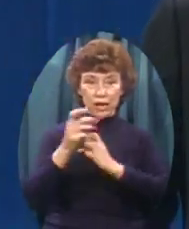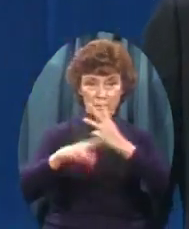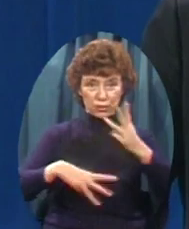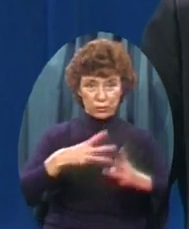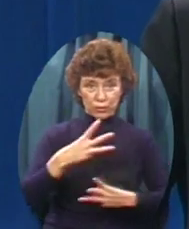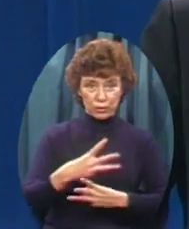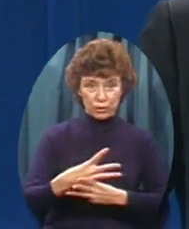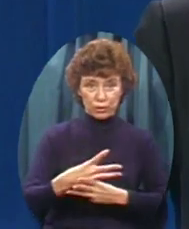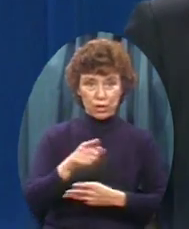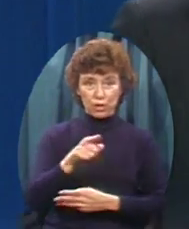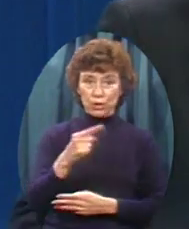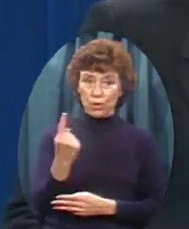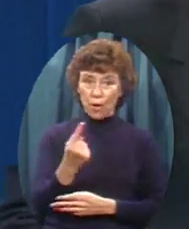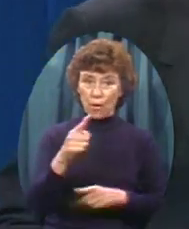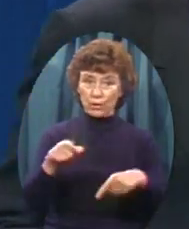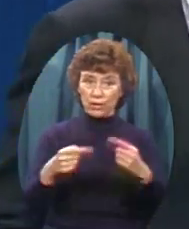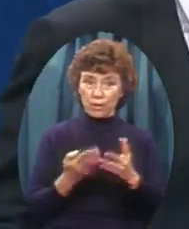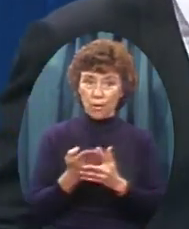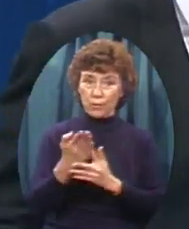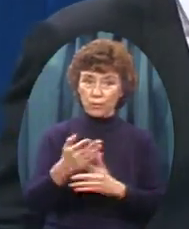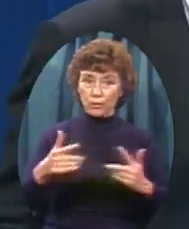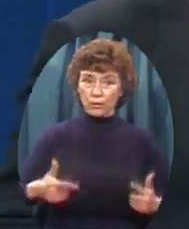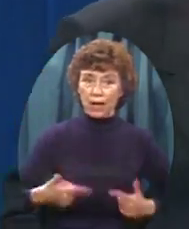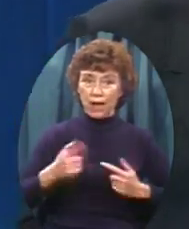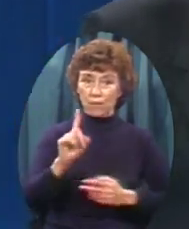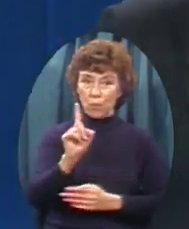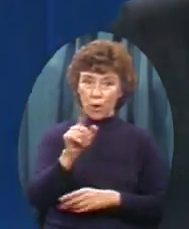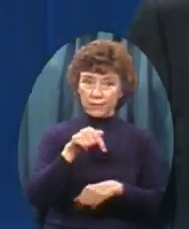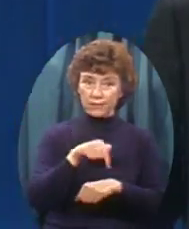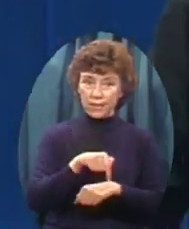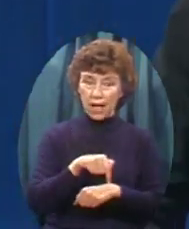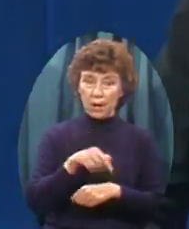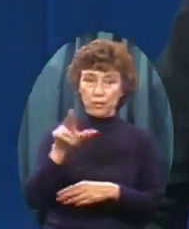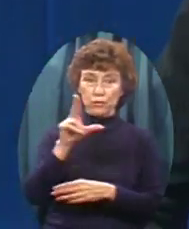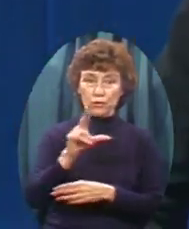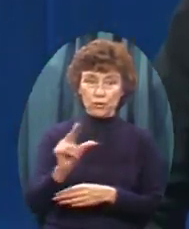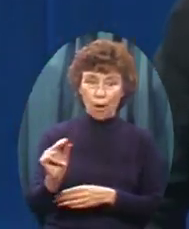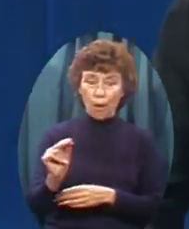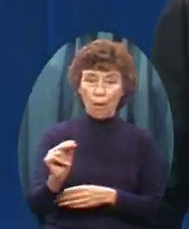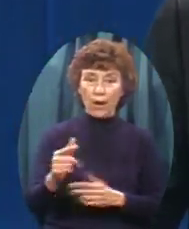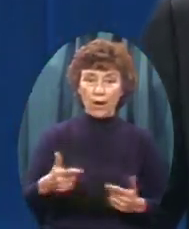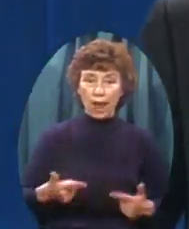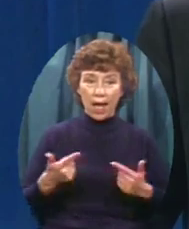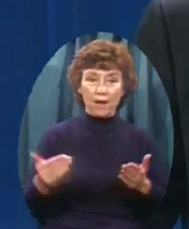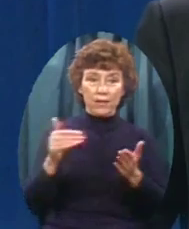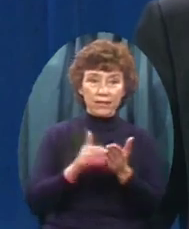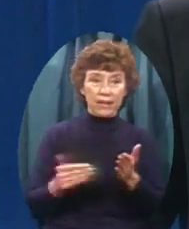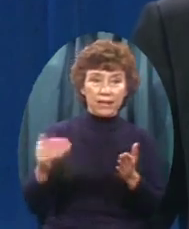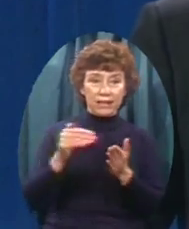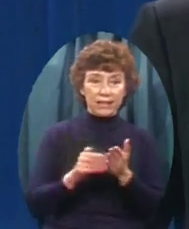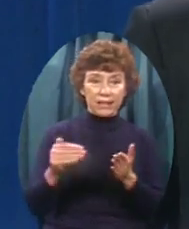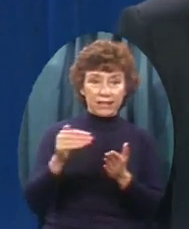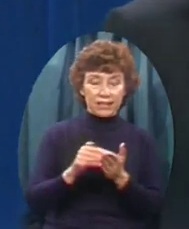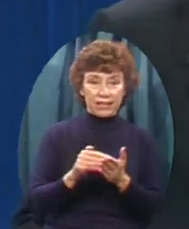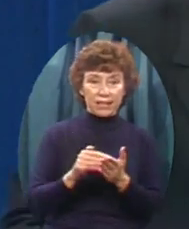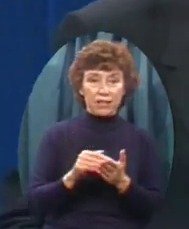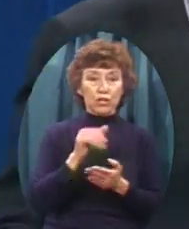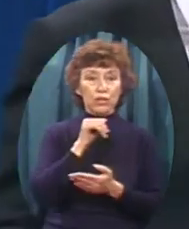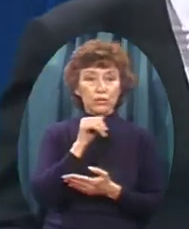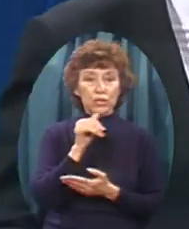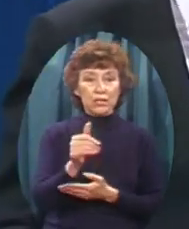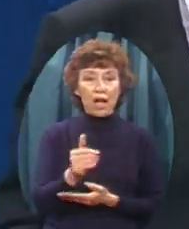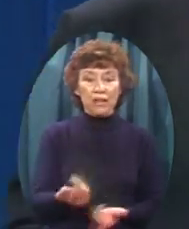You only pass through Life once There are no reruns You are not here By chance Or